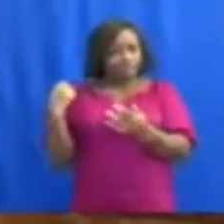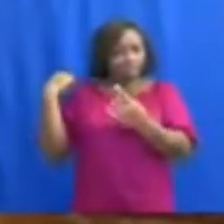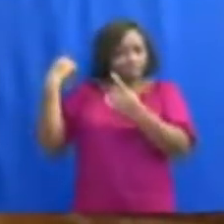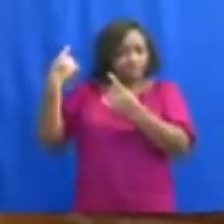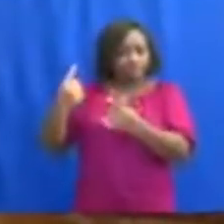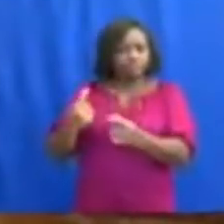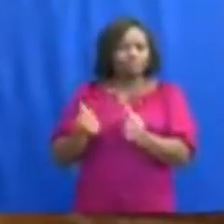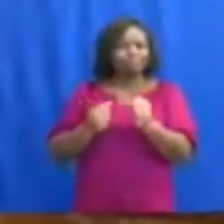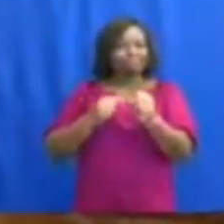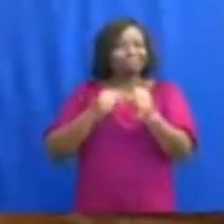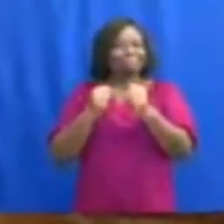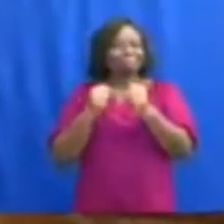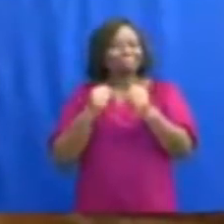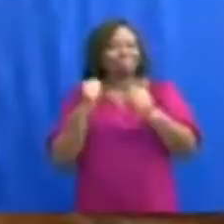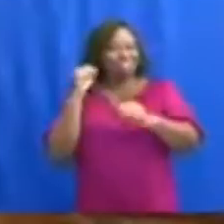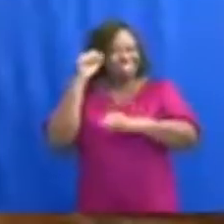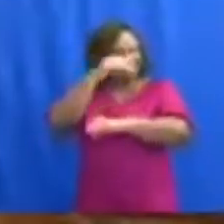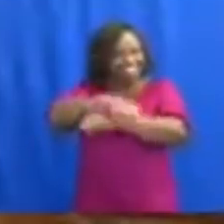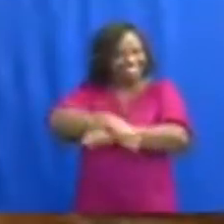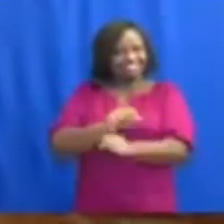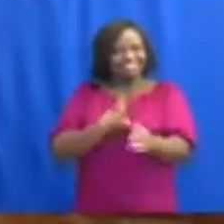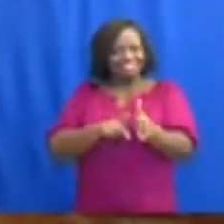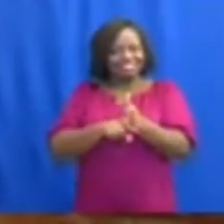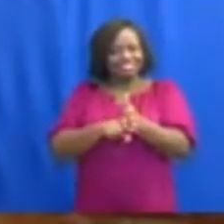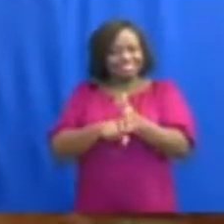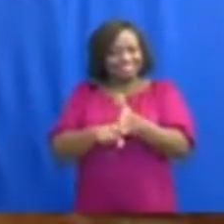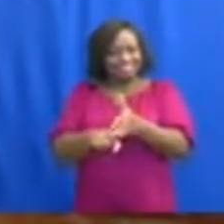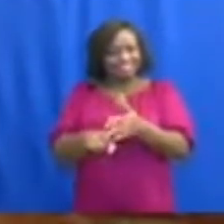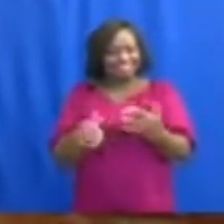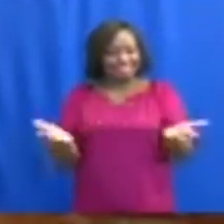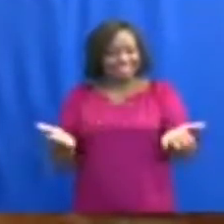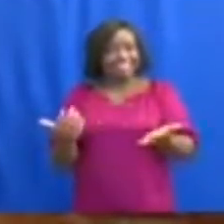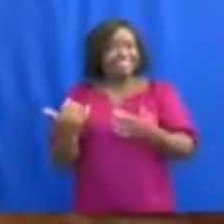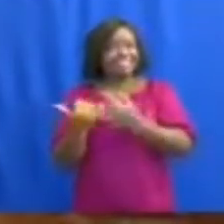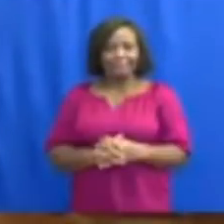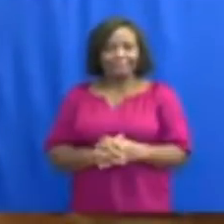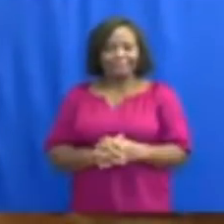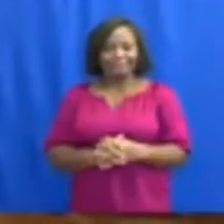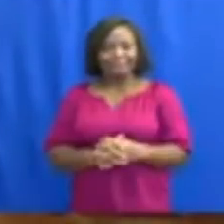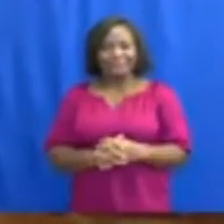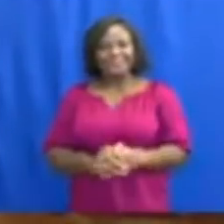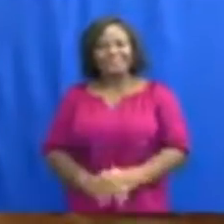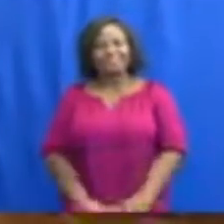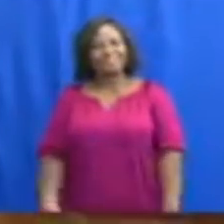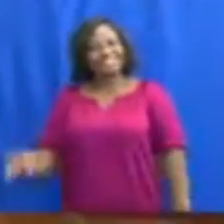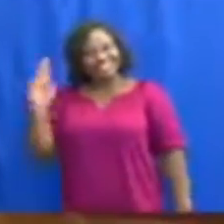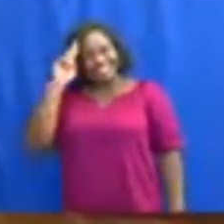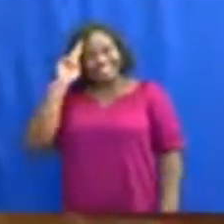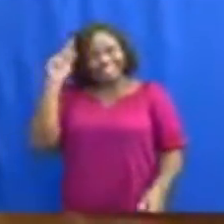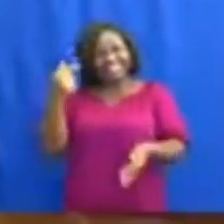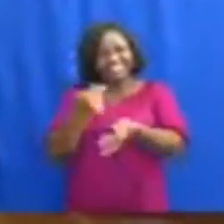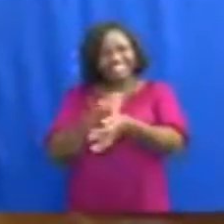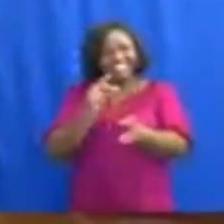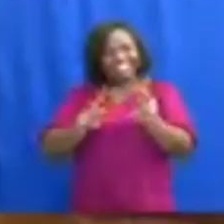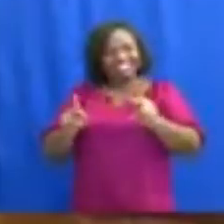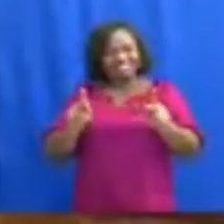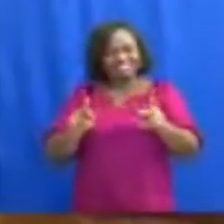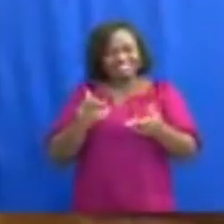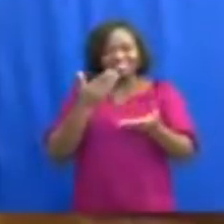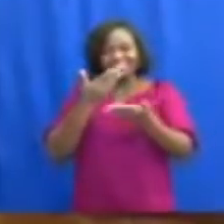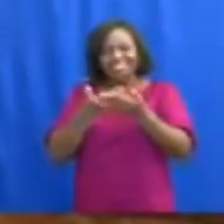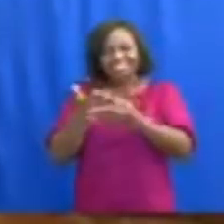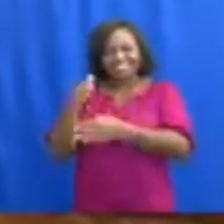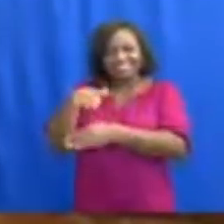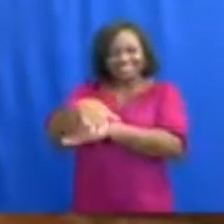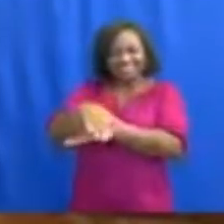Let's tune in and stand by for the breaking news and the full speech now. Fellow Ghanaians, good evening.